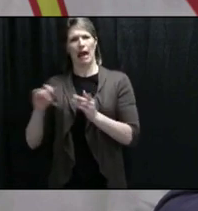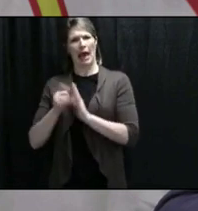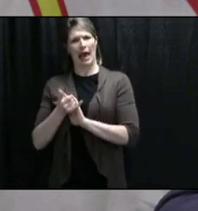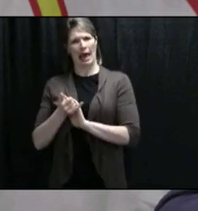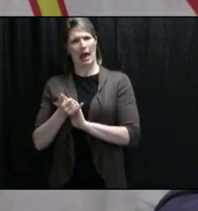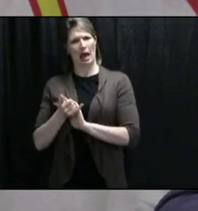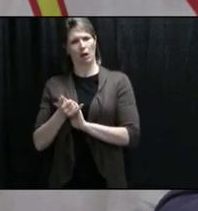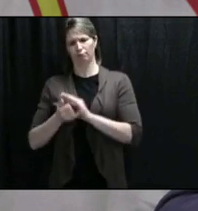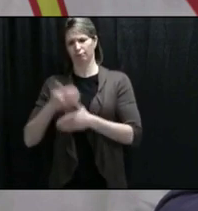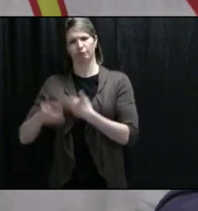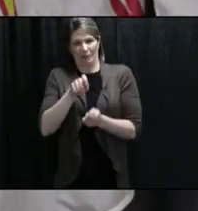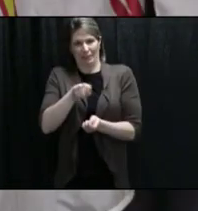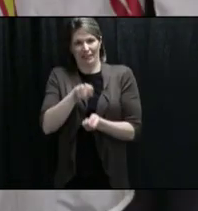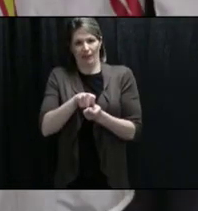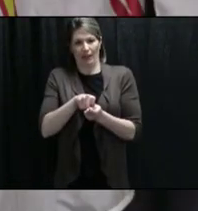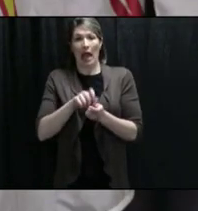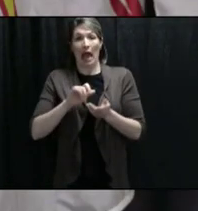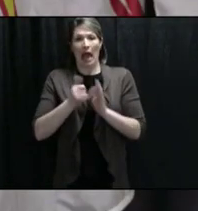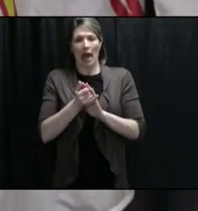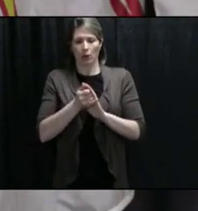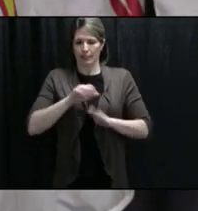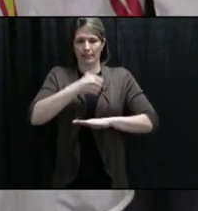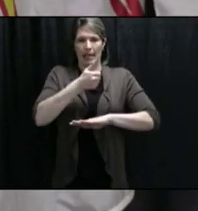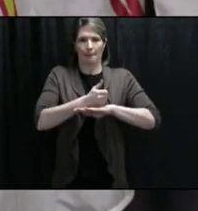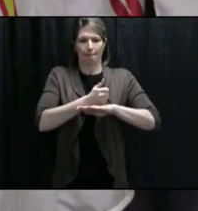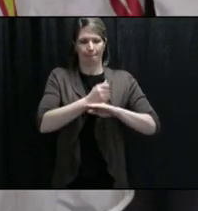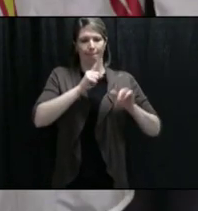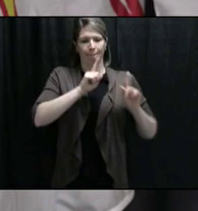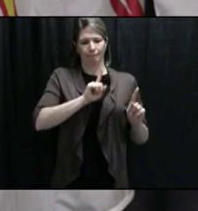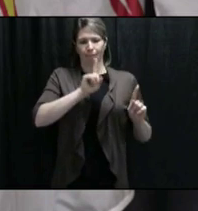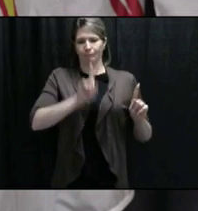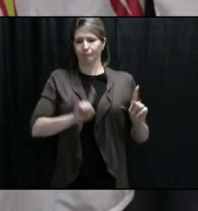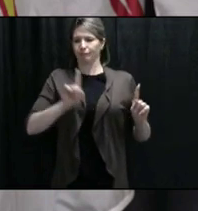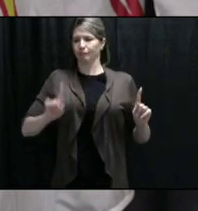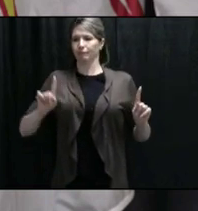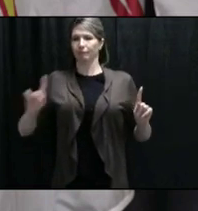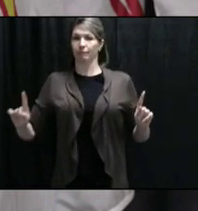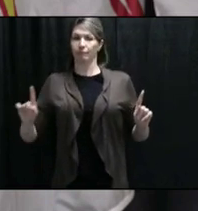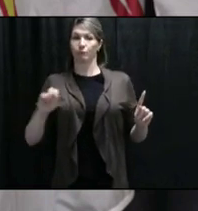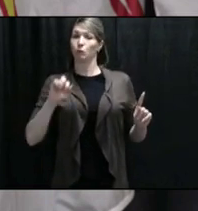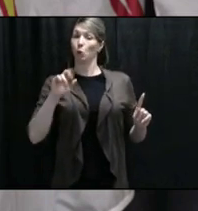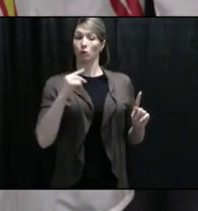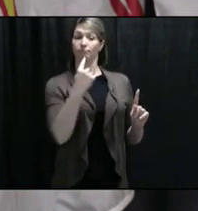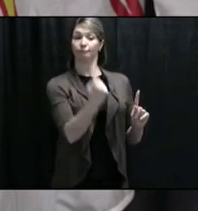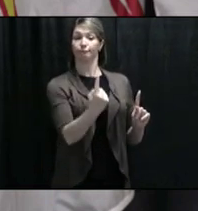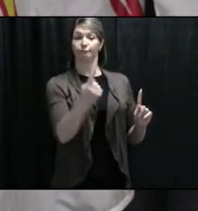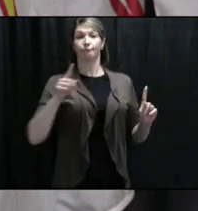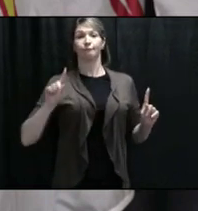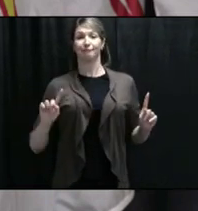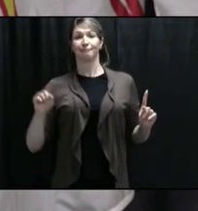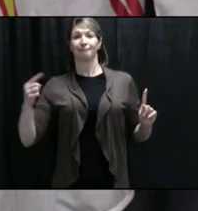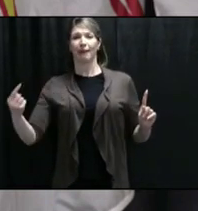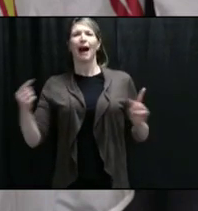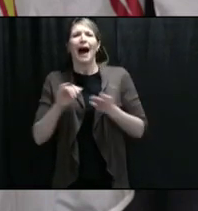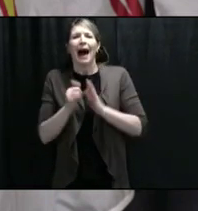that environment. So they're working with the – Social distancing in regard to worker safety in that regard. So